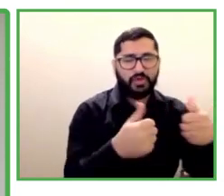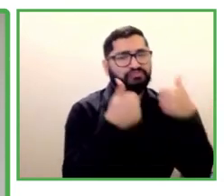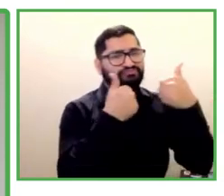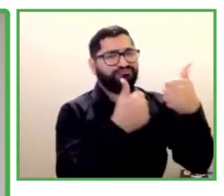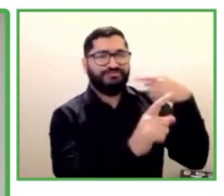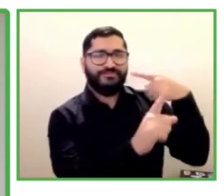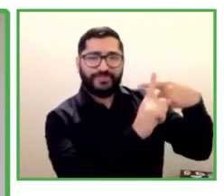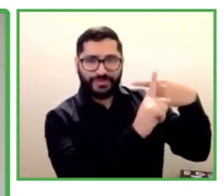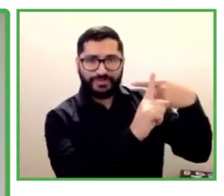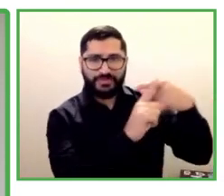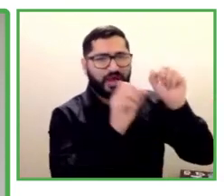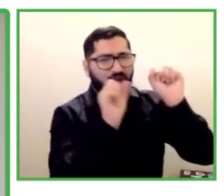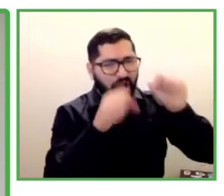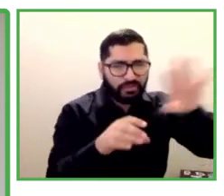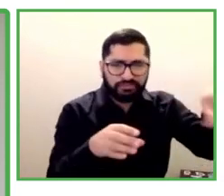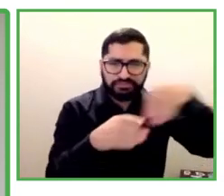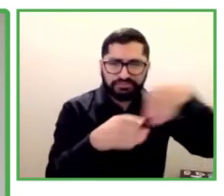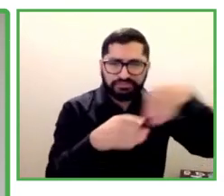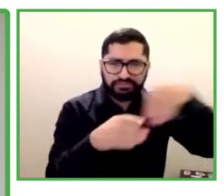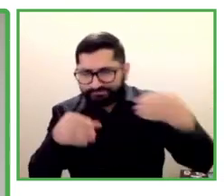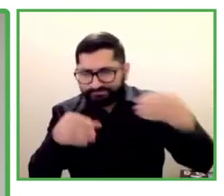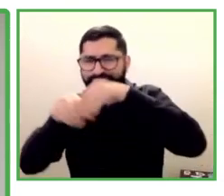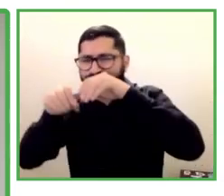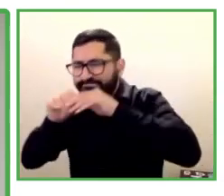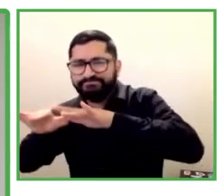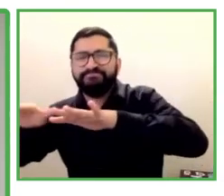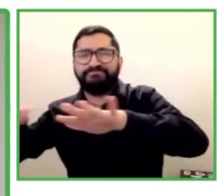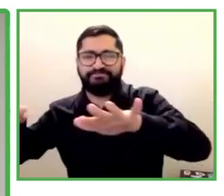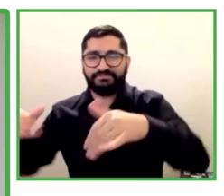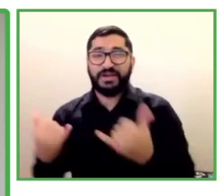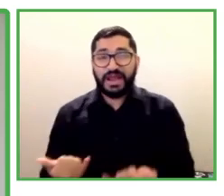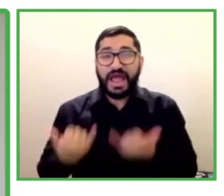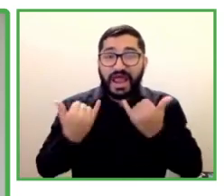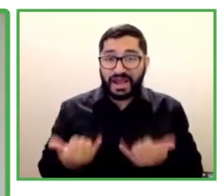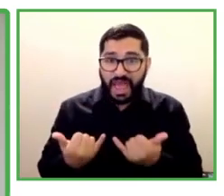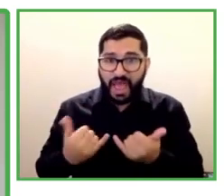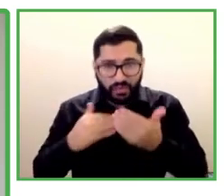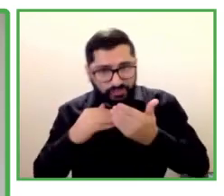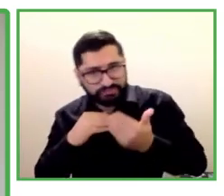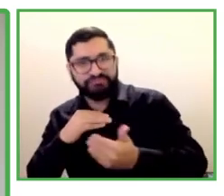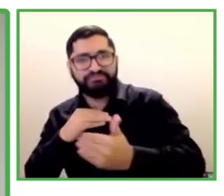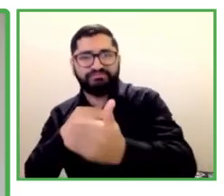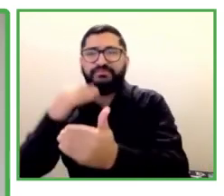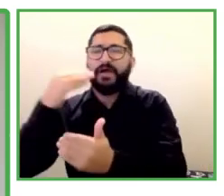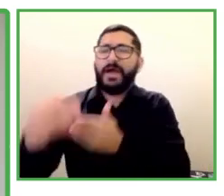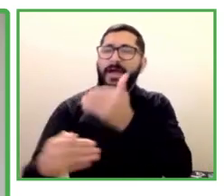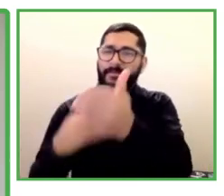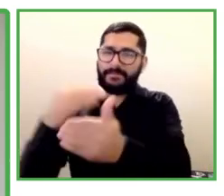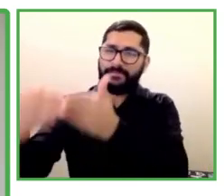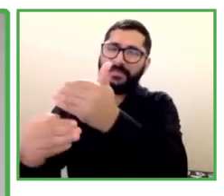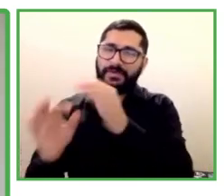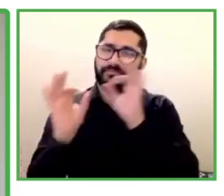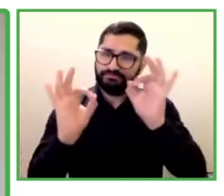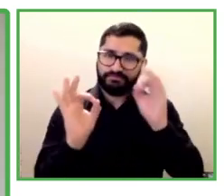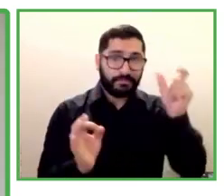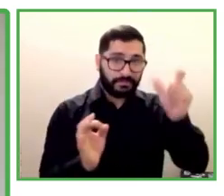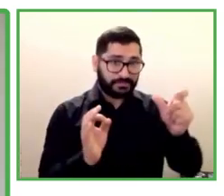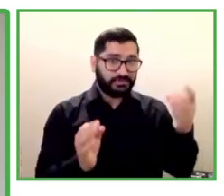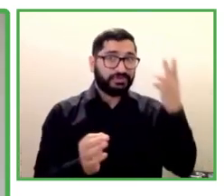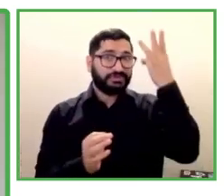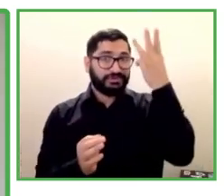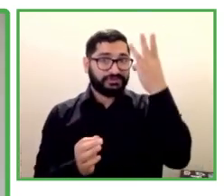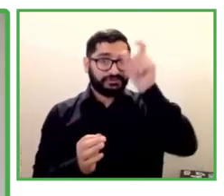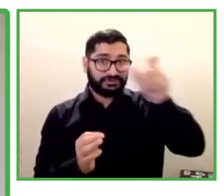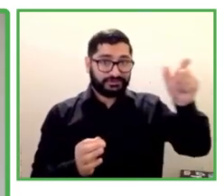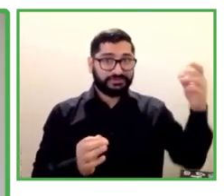We're going to move on now to our third speaker and we're moving from Brazil all the way over to India. I would like to